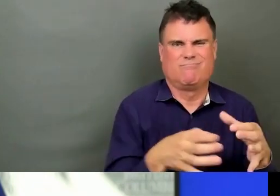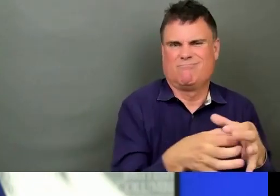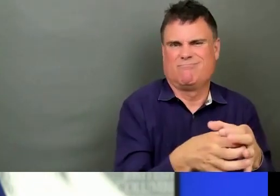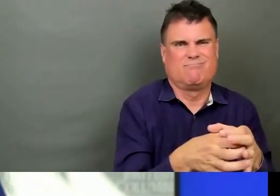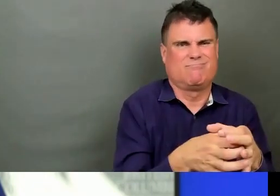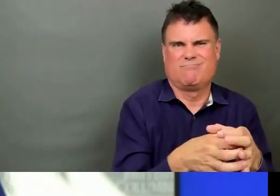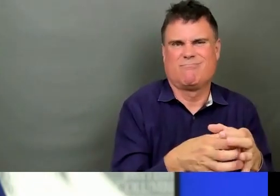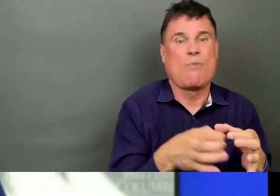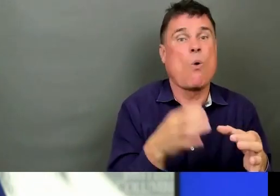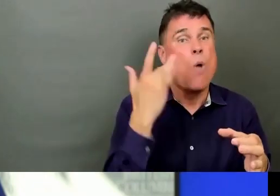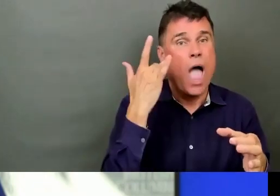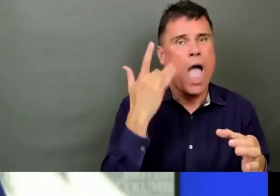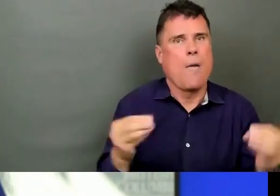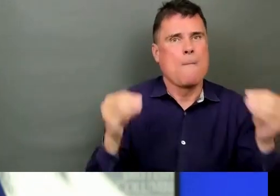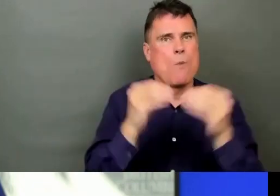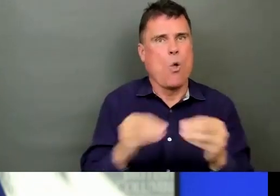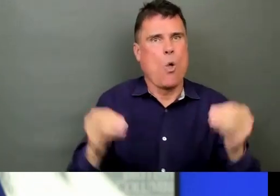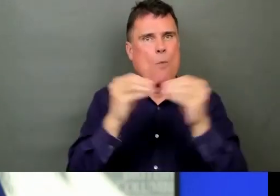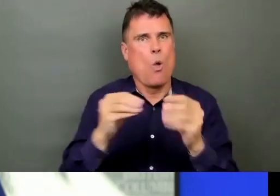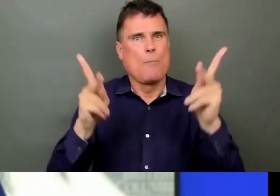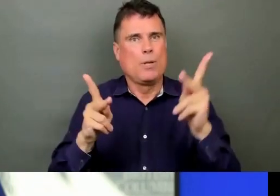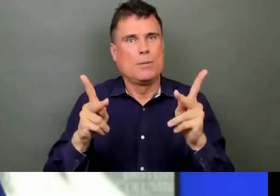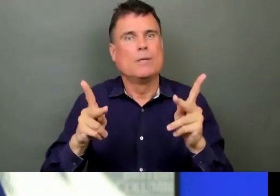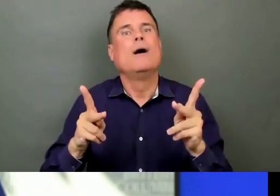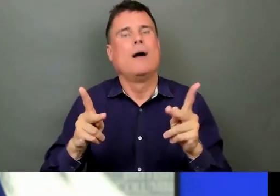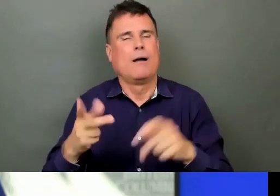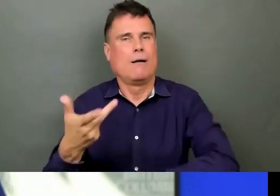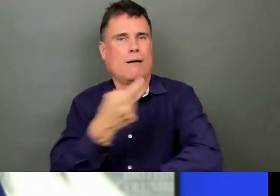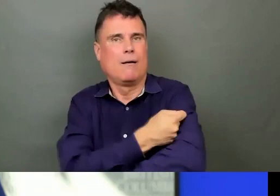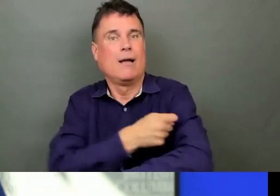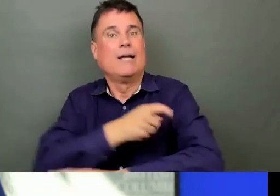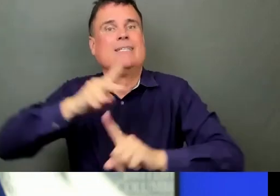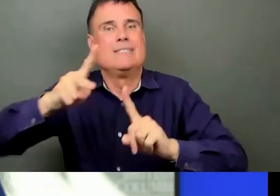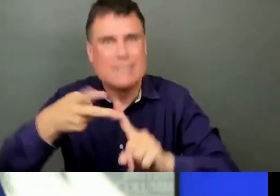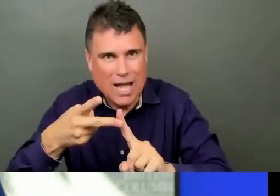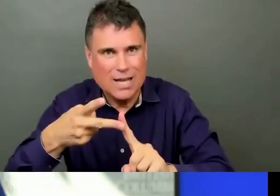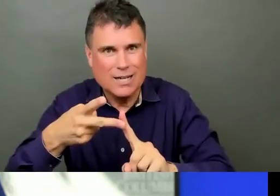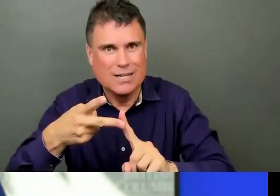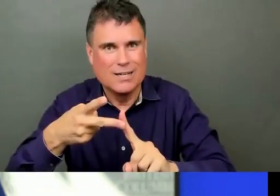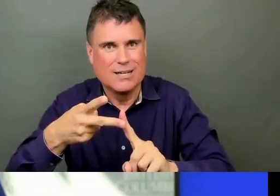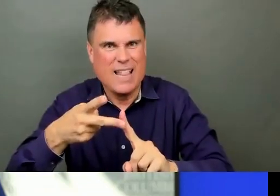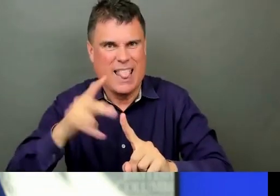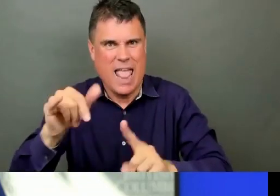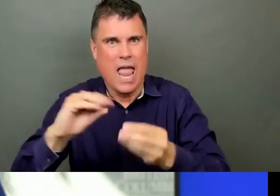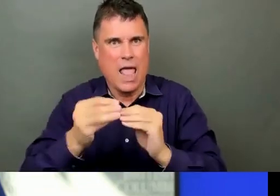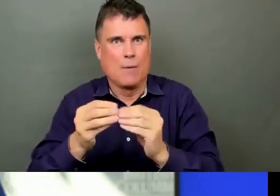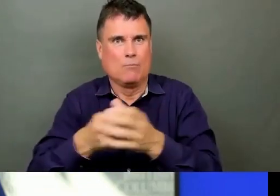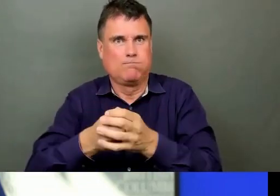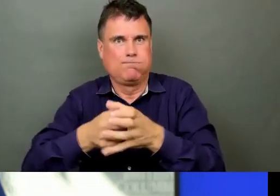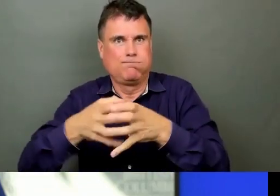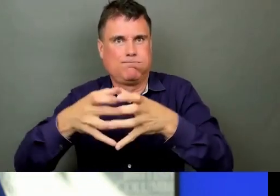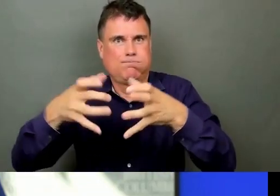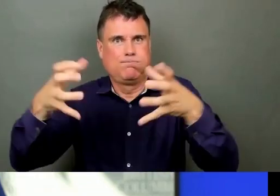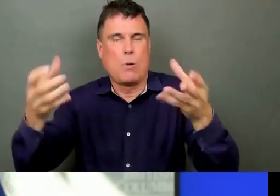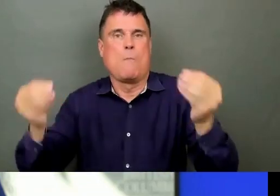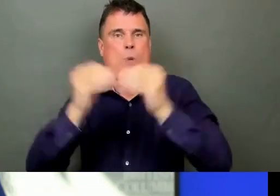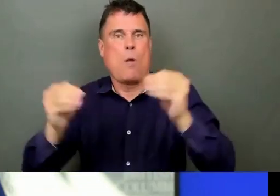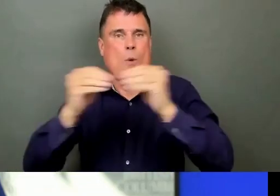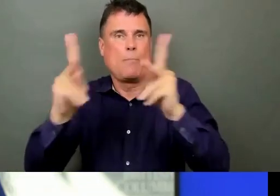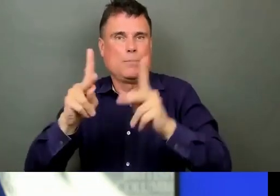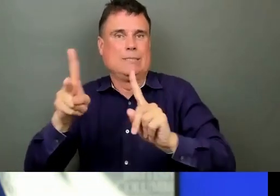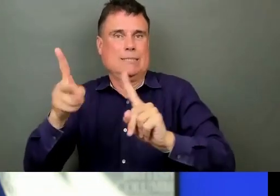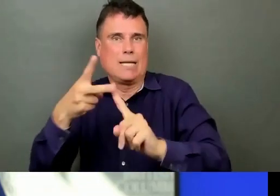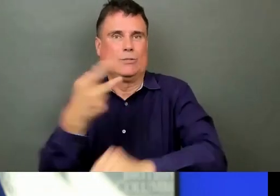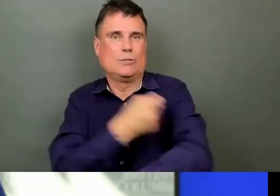who have only received one dose is down to one in every six people. It was much higher on June 15th when that previous information was